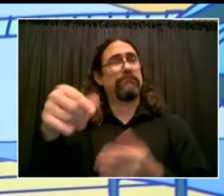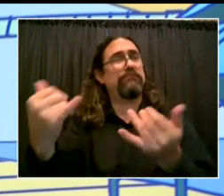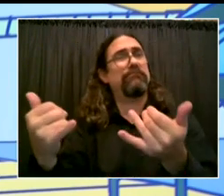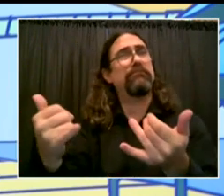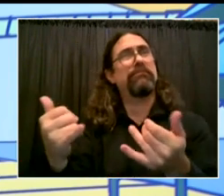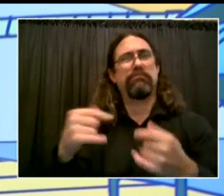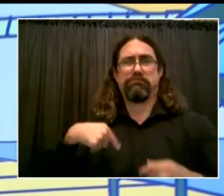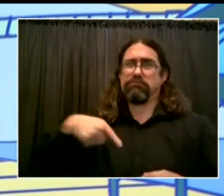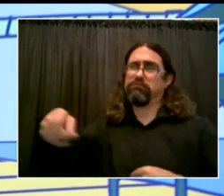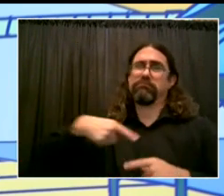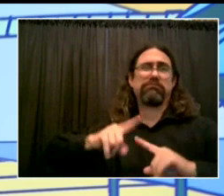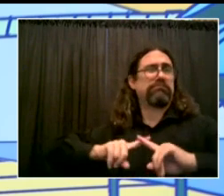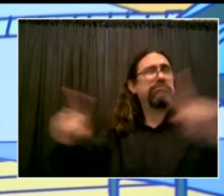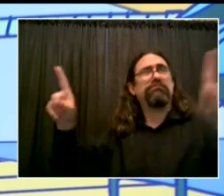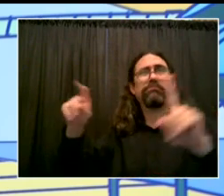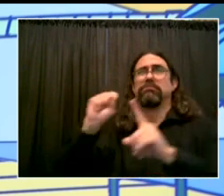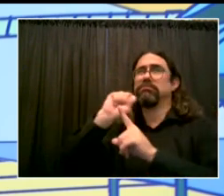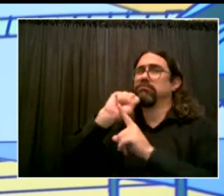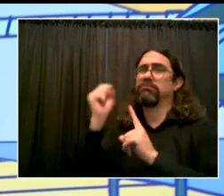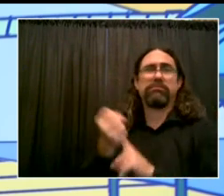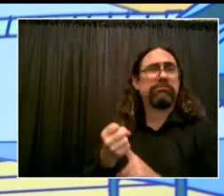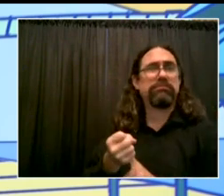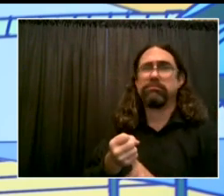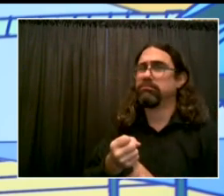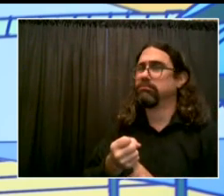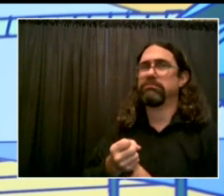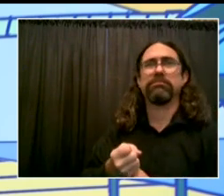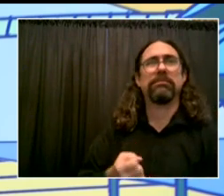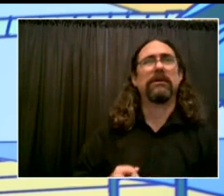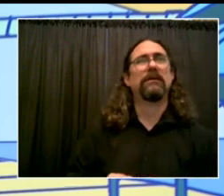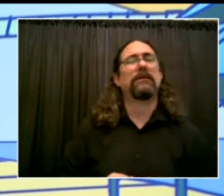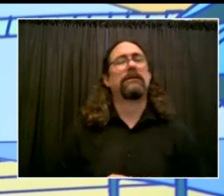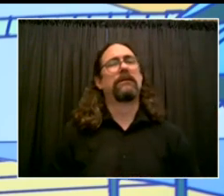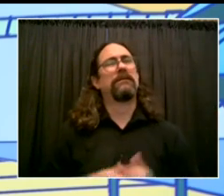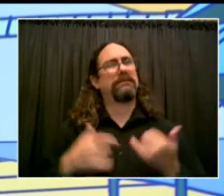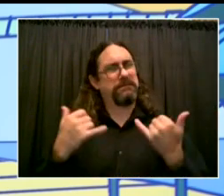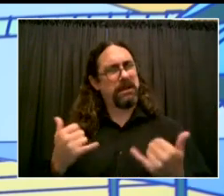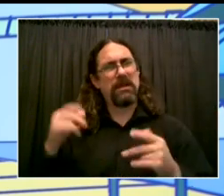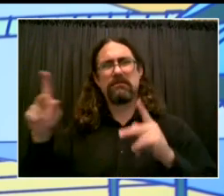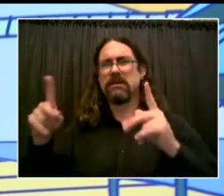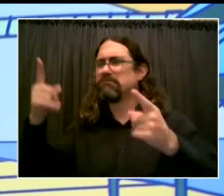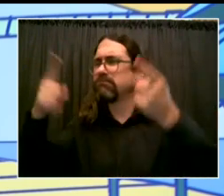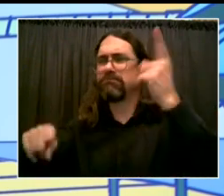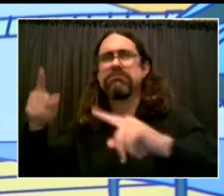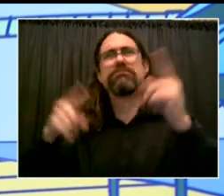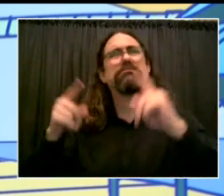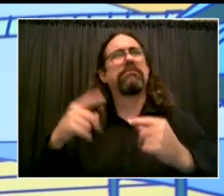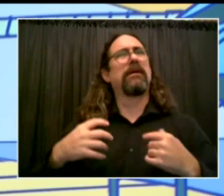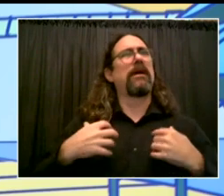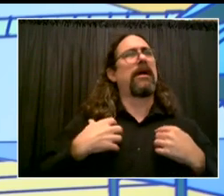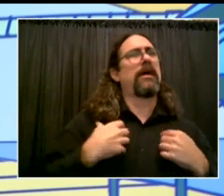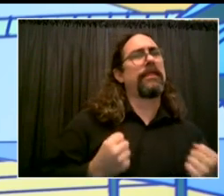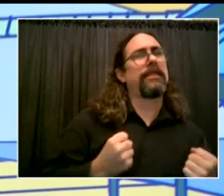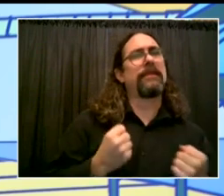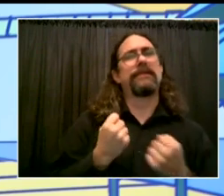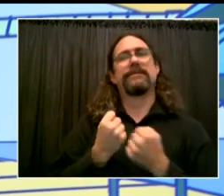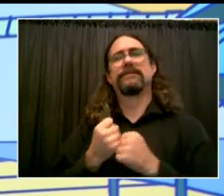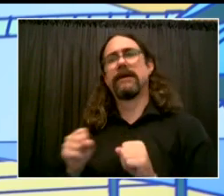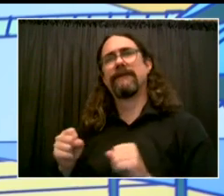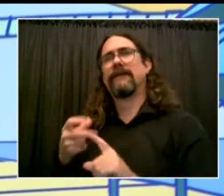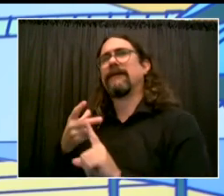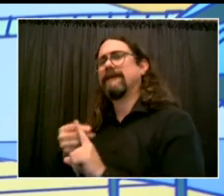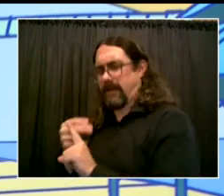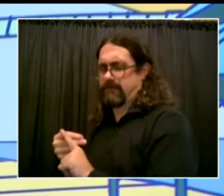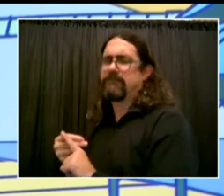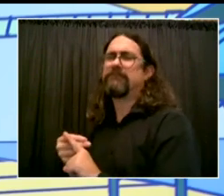to finalize a few of the details. But I do think that's literally a few days away, and we'll be able to update. It is not about staffing levels. Staffing, we're very,